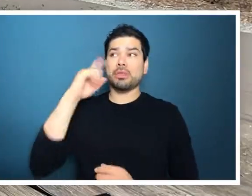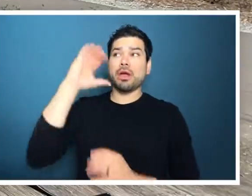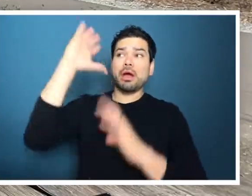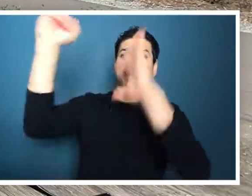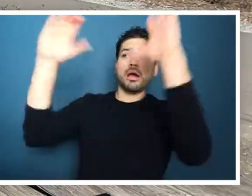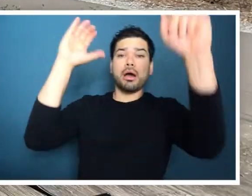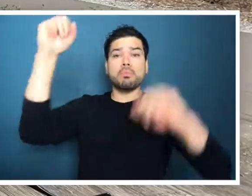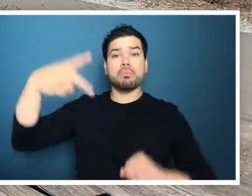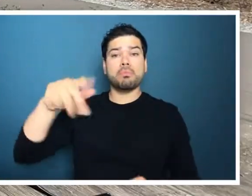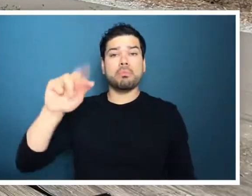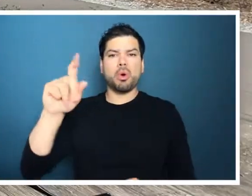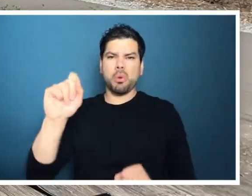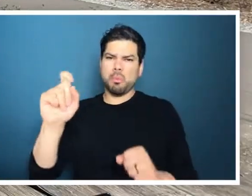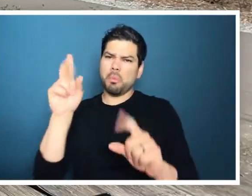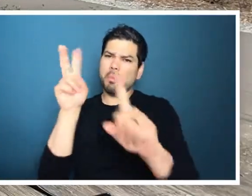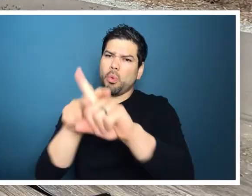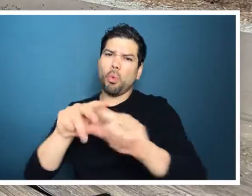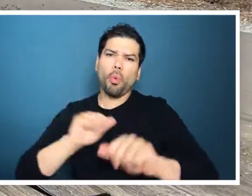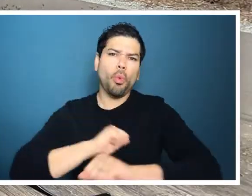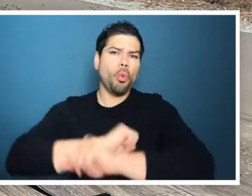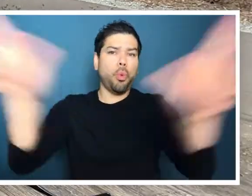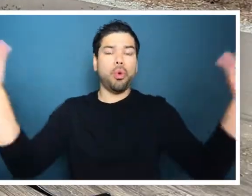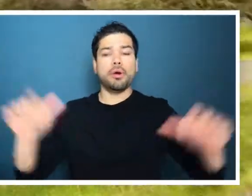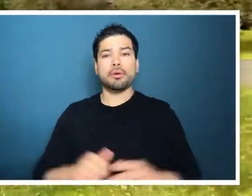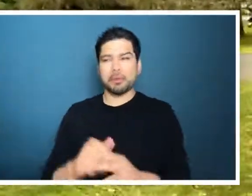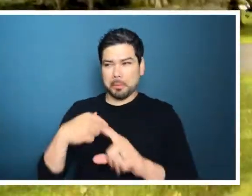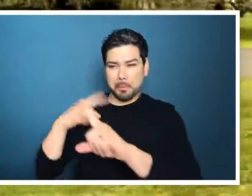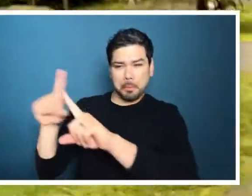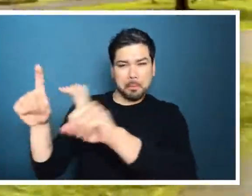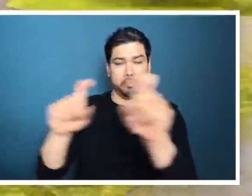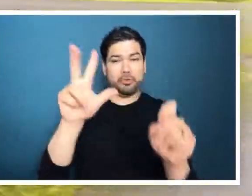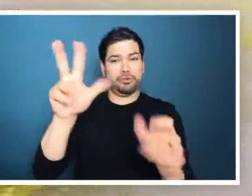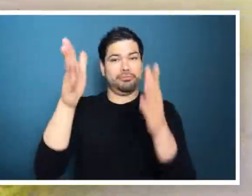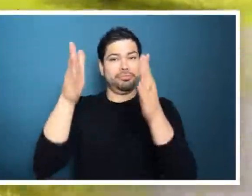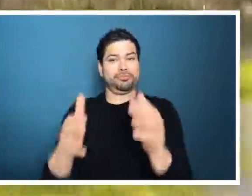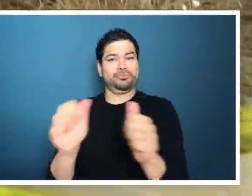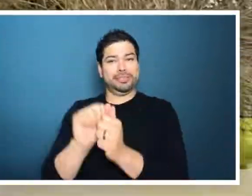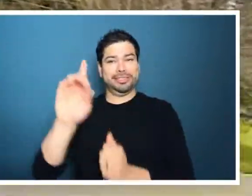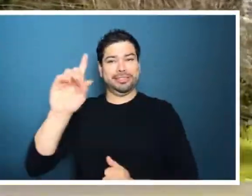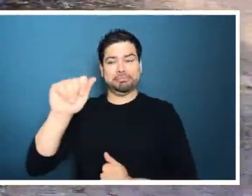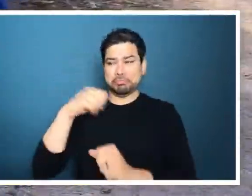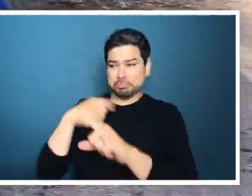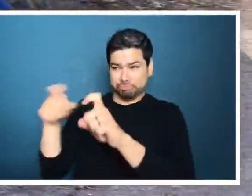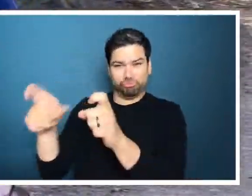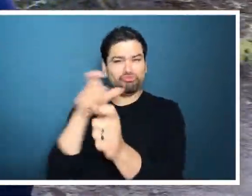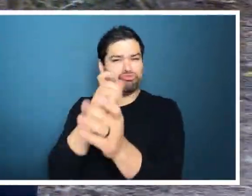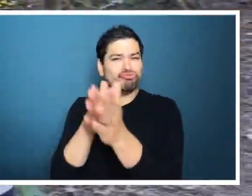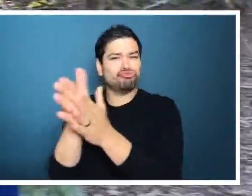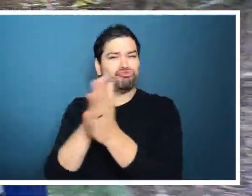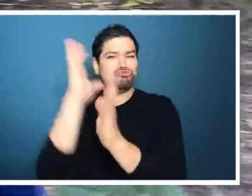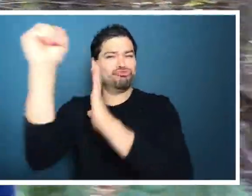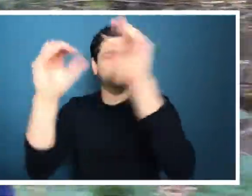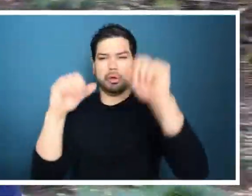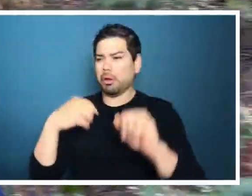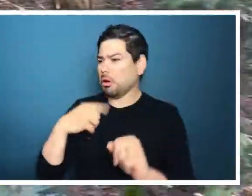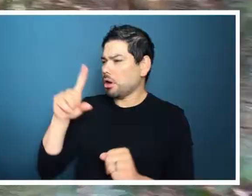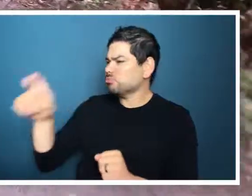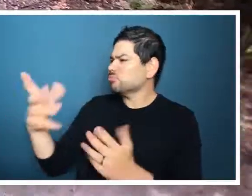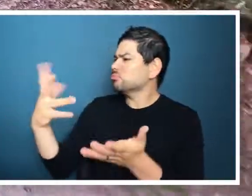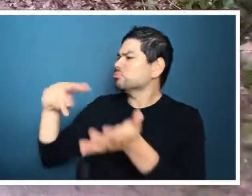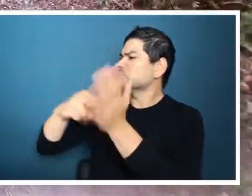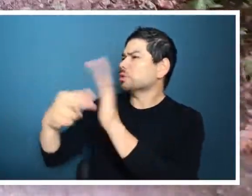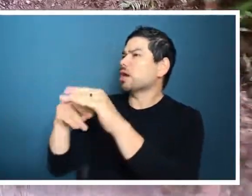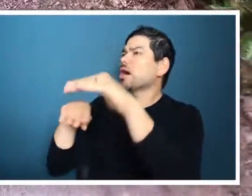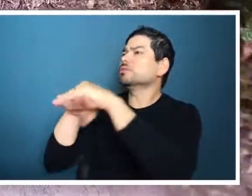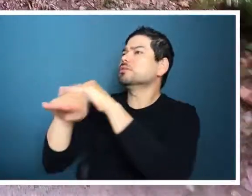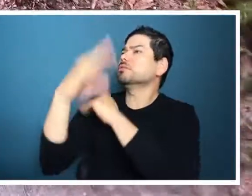I think outdoors and parks should be for everyone. We asked three outdoor enthusiasts with disabilities to share a little bit about what access to